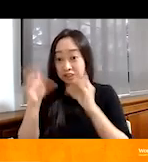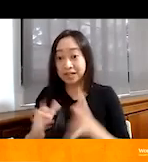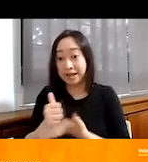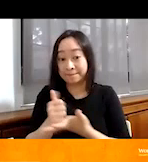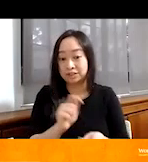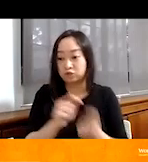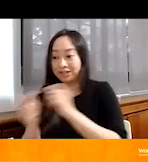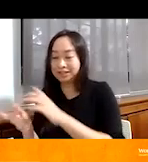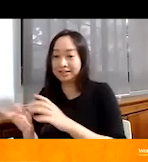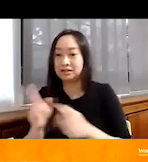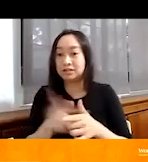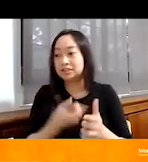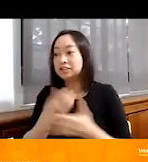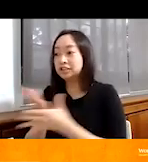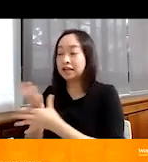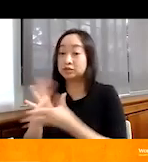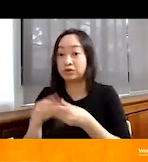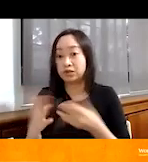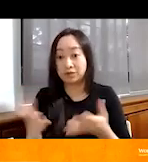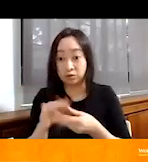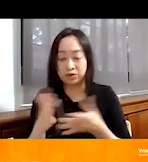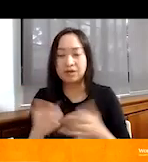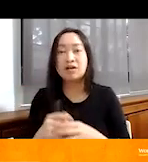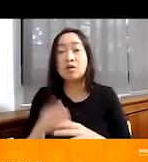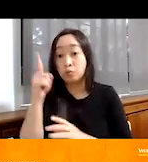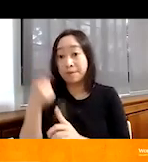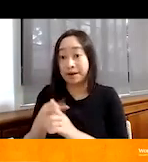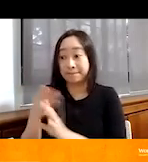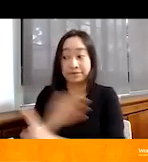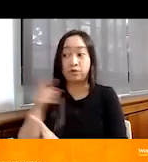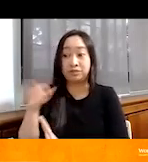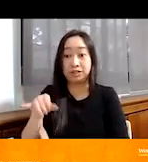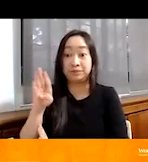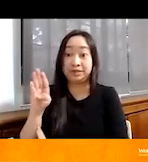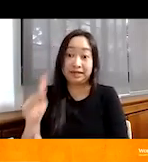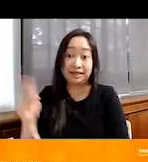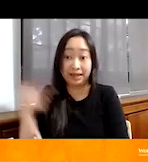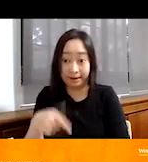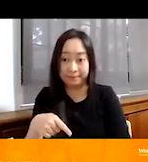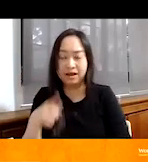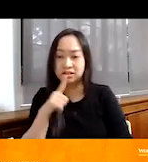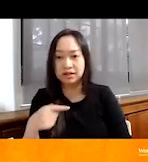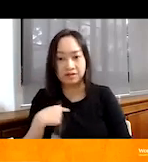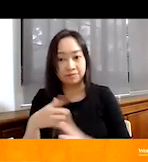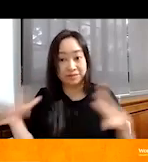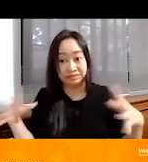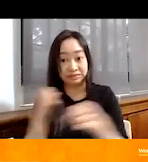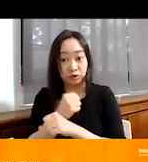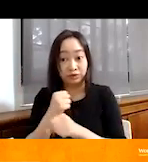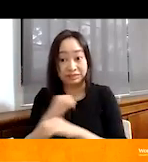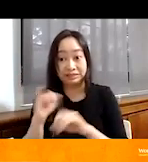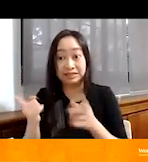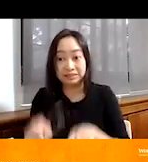and she turned out to share that about a month before JBK came, there was a pretty serious security incident in